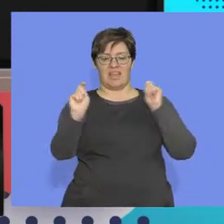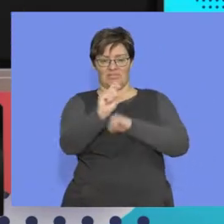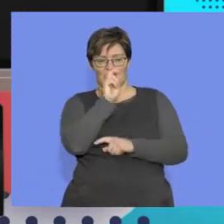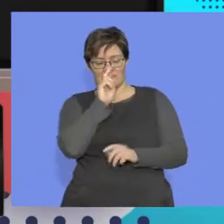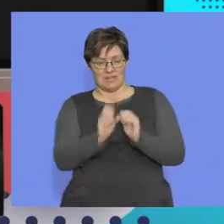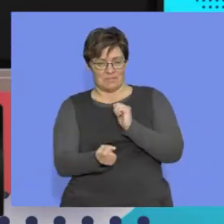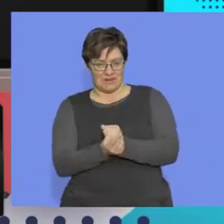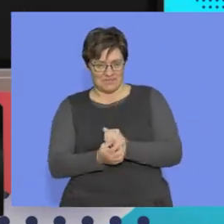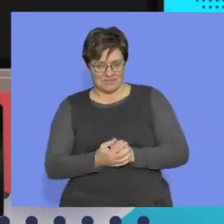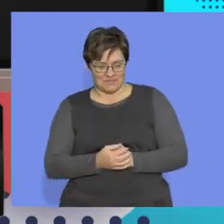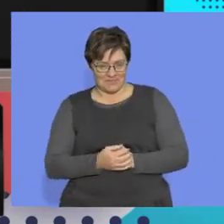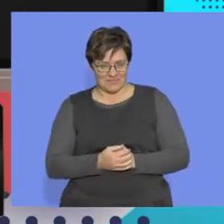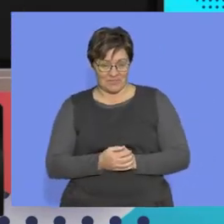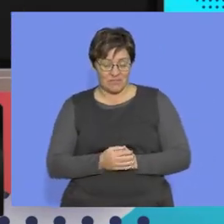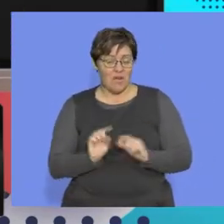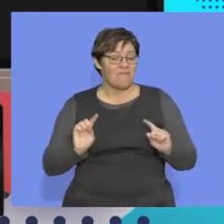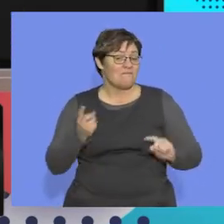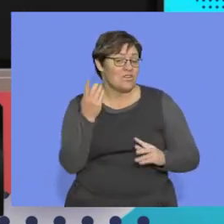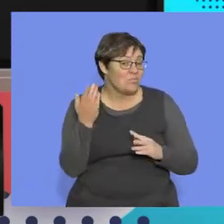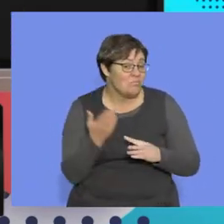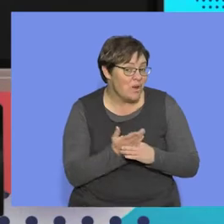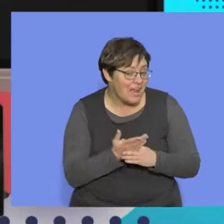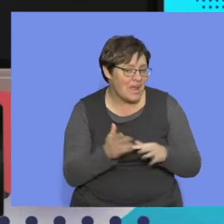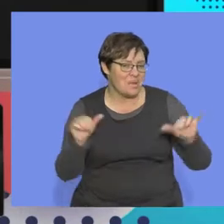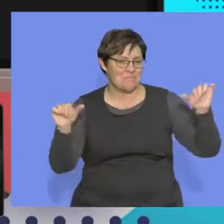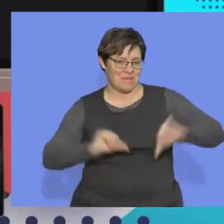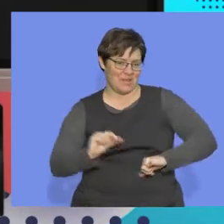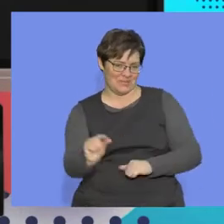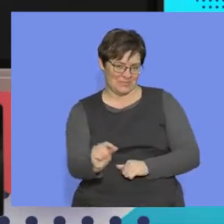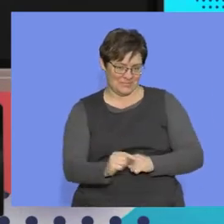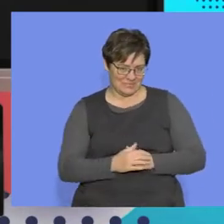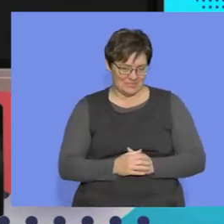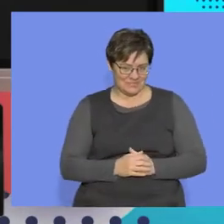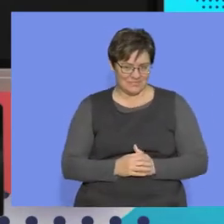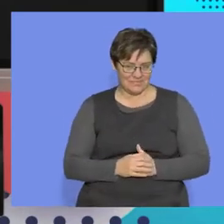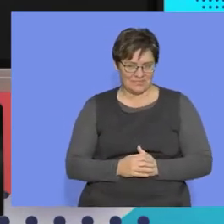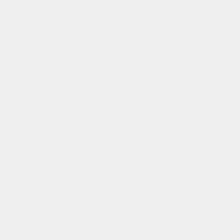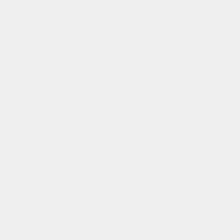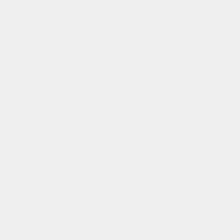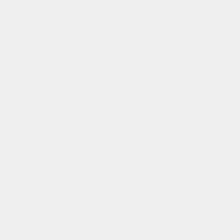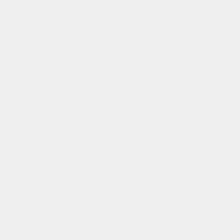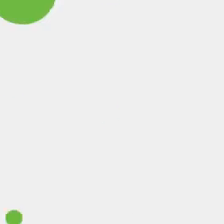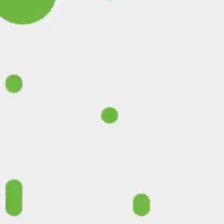changes that we're going to see. Okay, guys, we're going to have a quick break and we'll be right back.